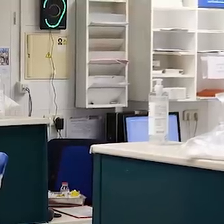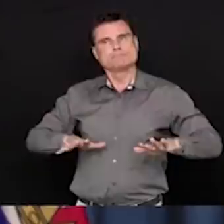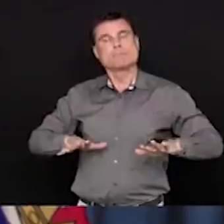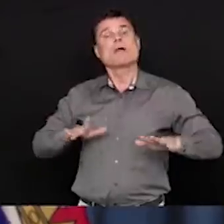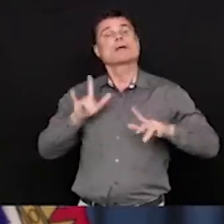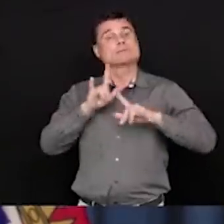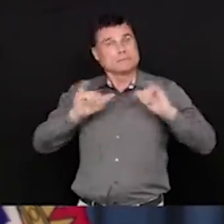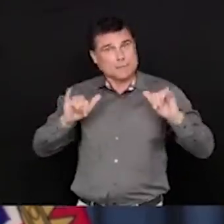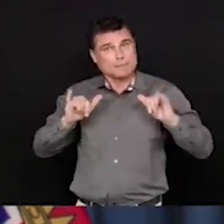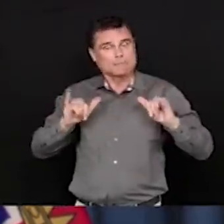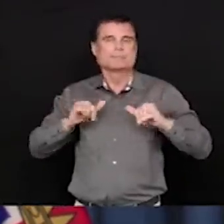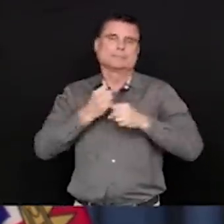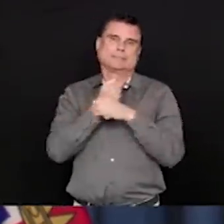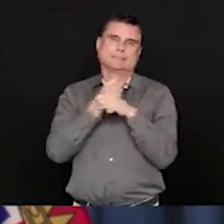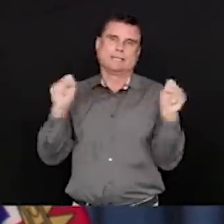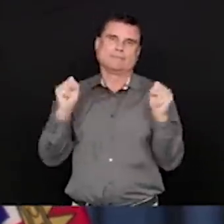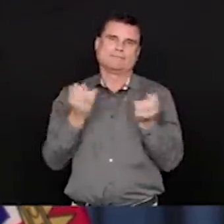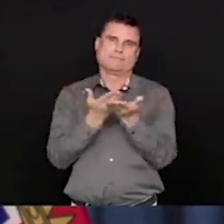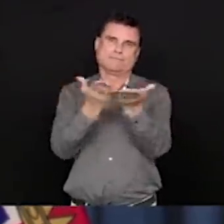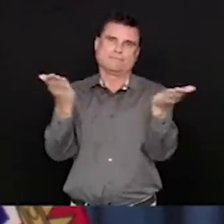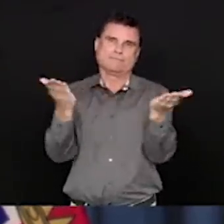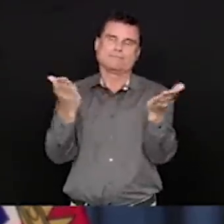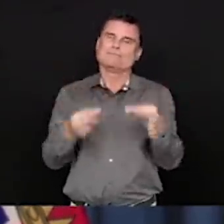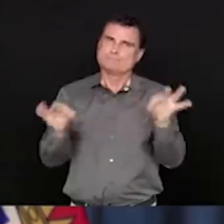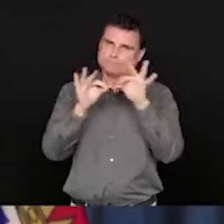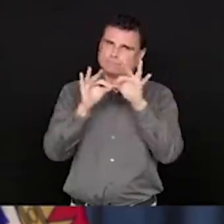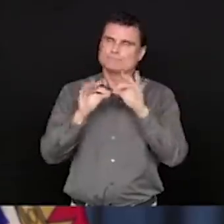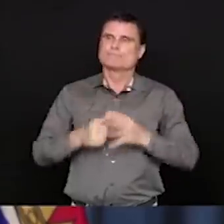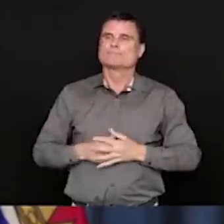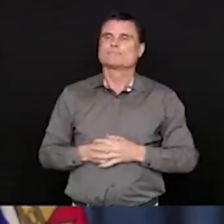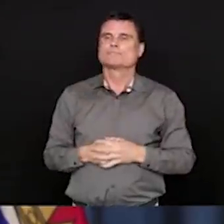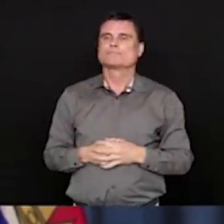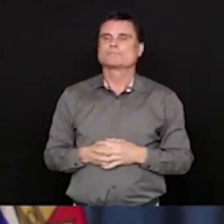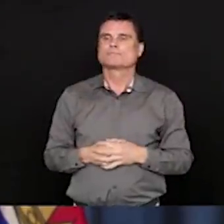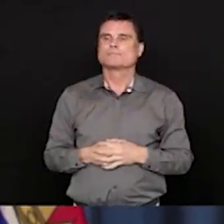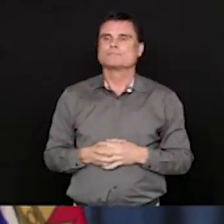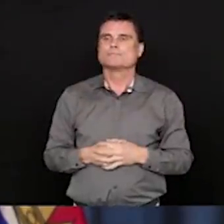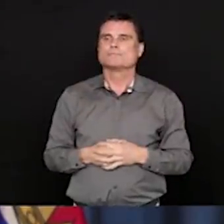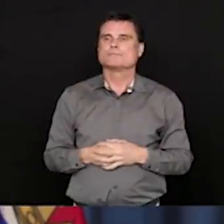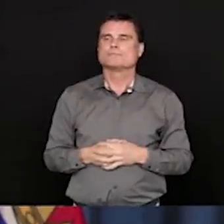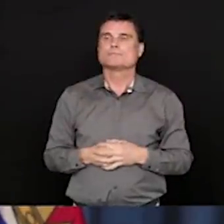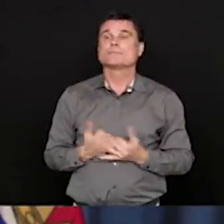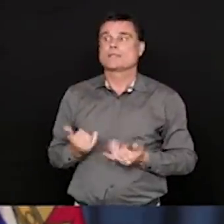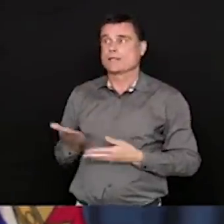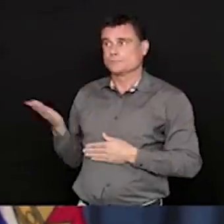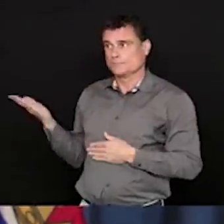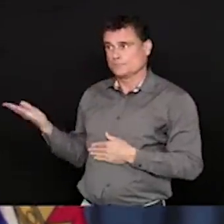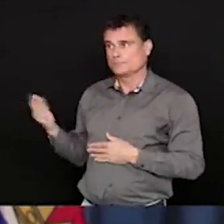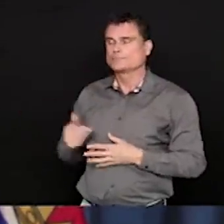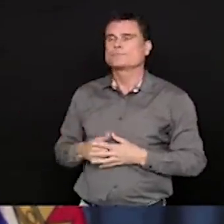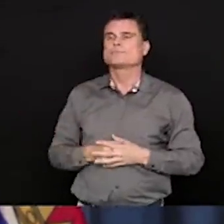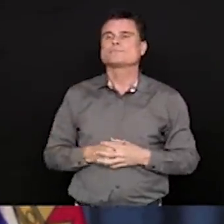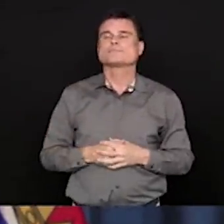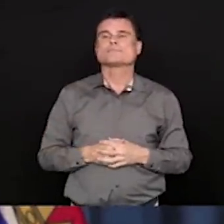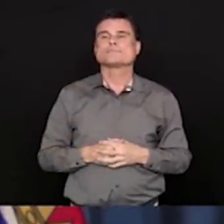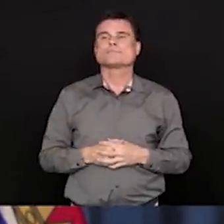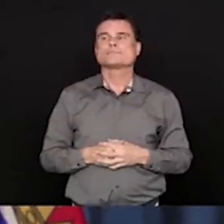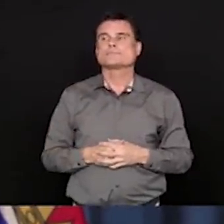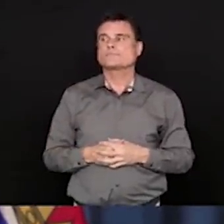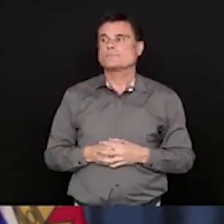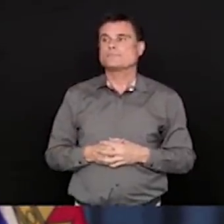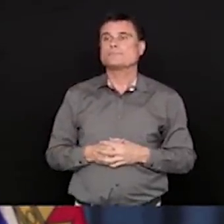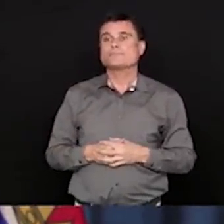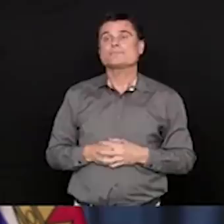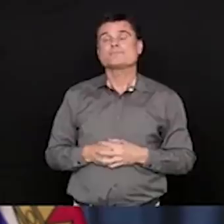I wanted to start by saying, expressing my condolences, the condolences of everyone